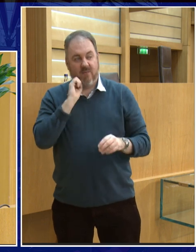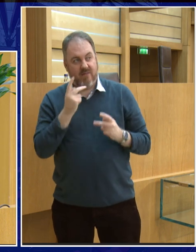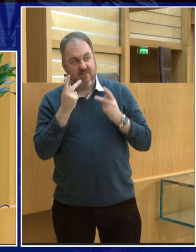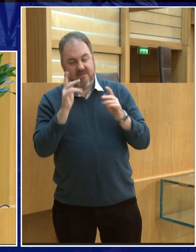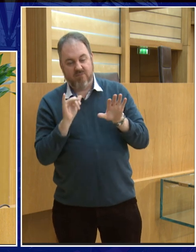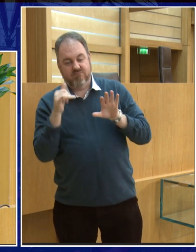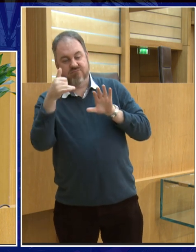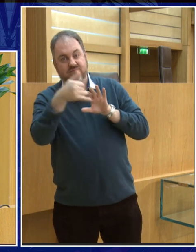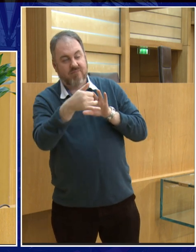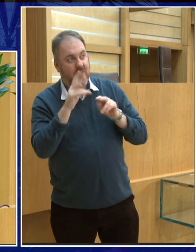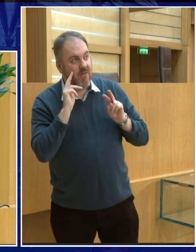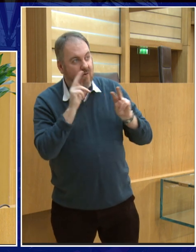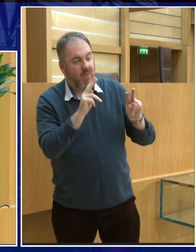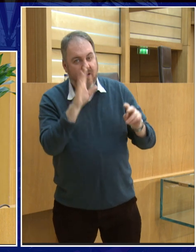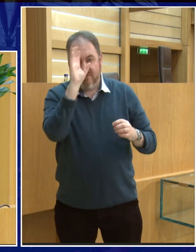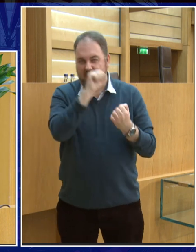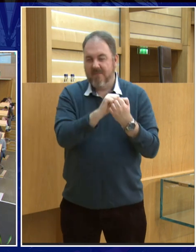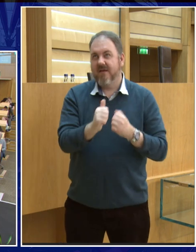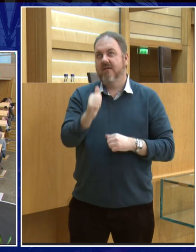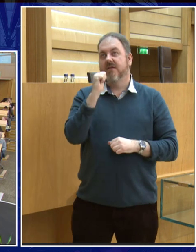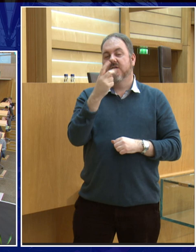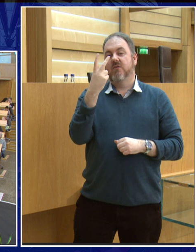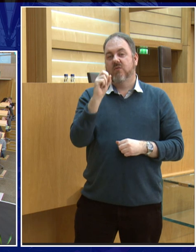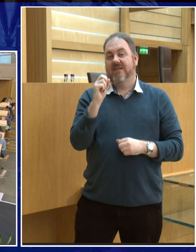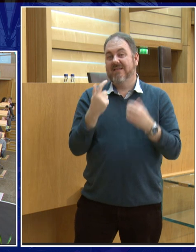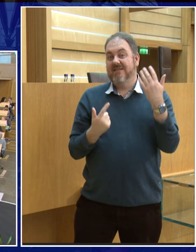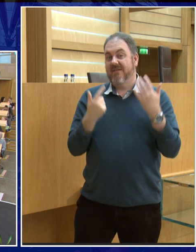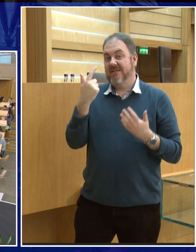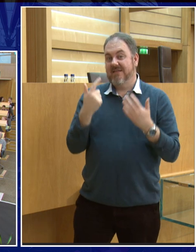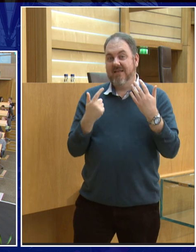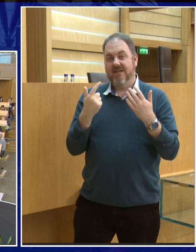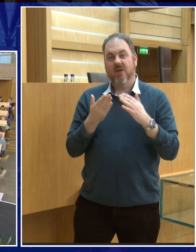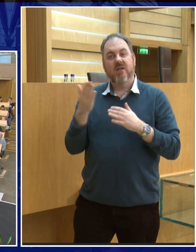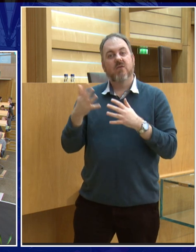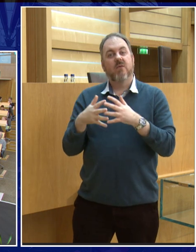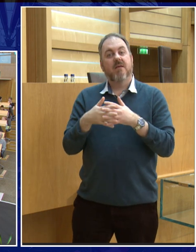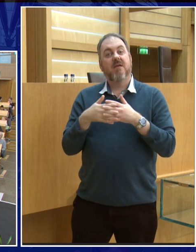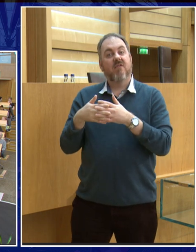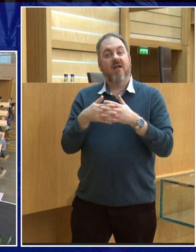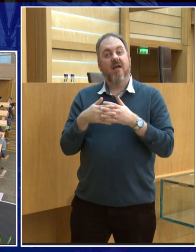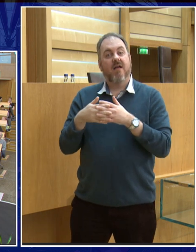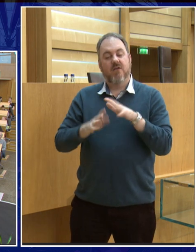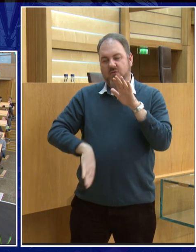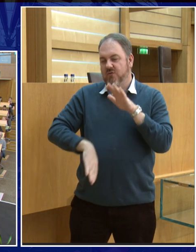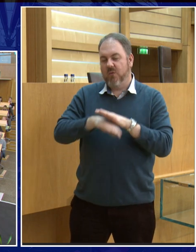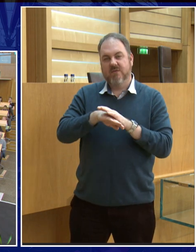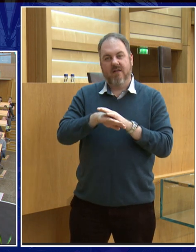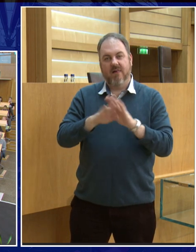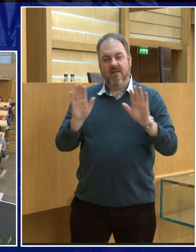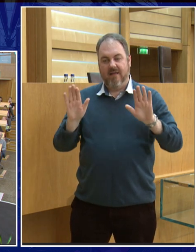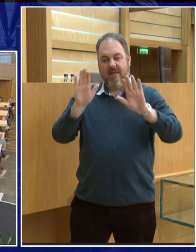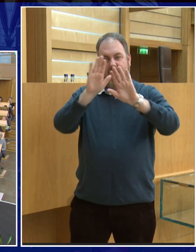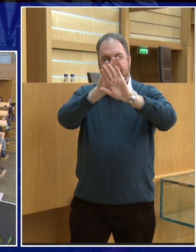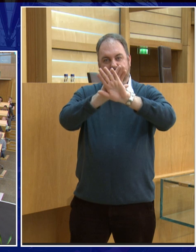Because we went out as a family in 2017 to see the total eclipse of America, it was called, because it was a total eclipse that went across